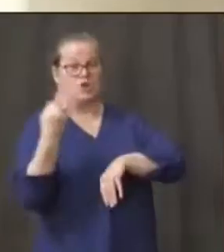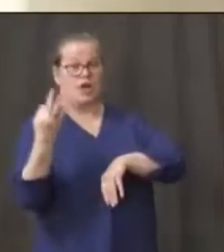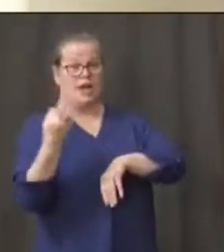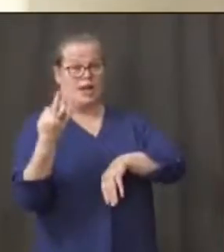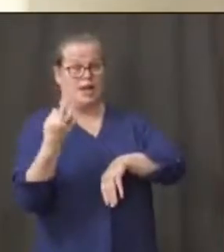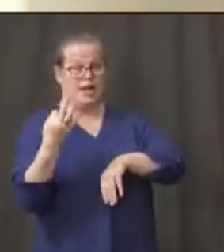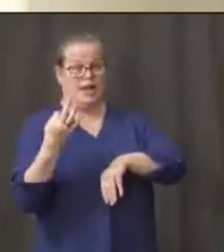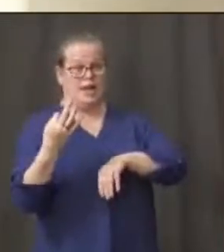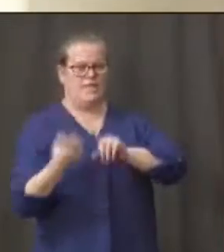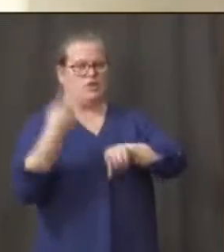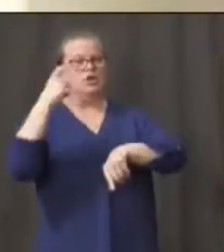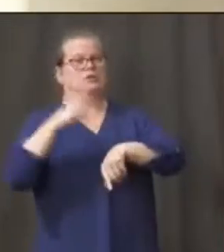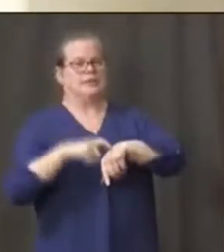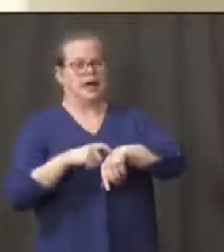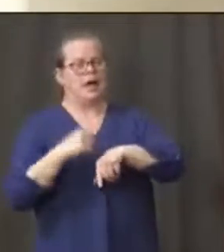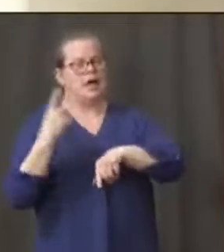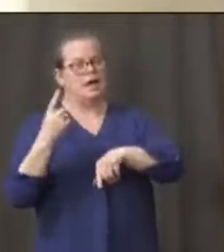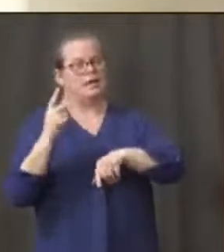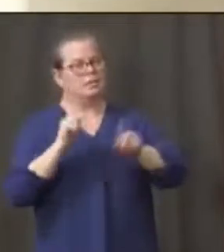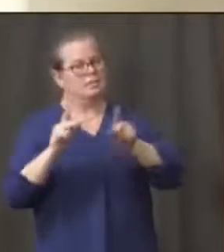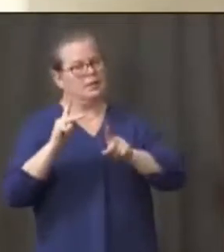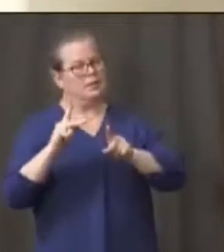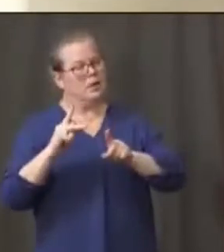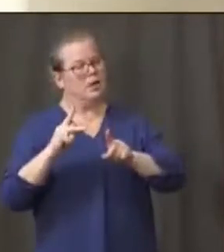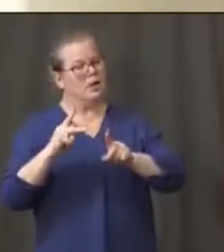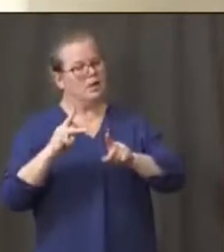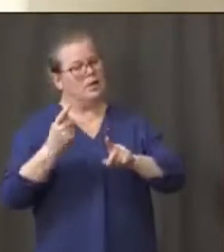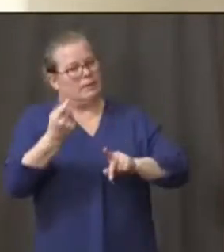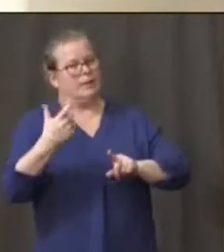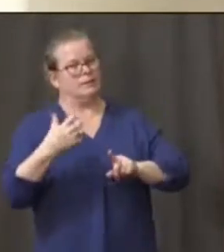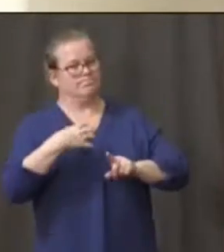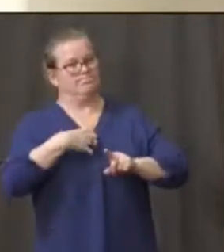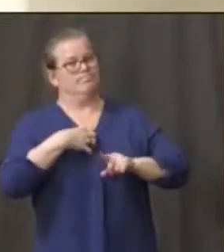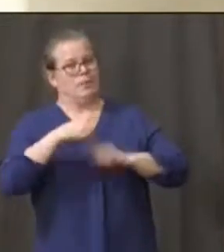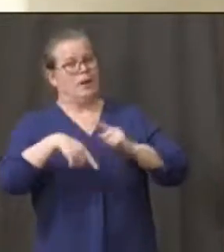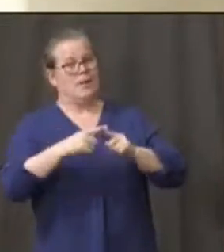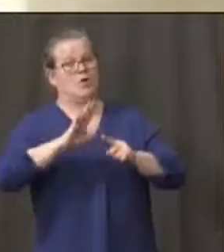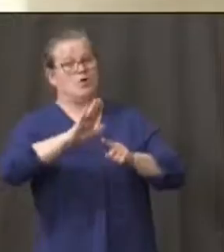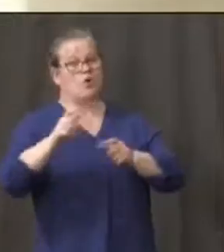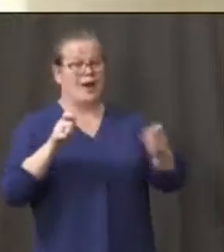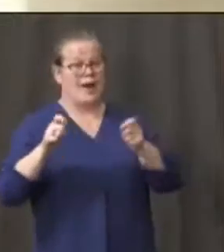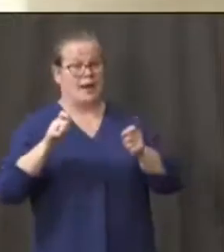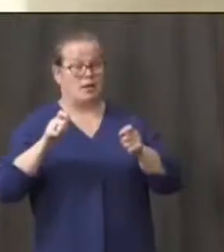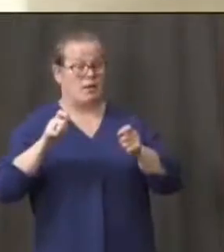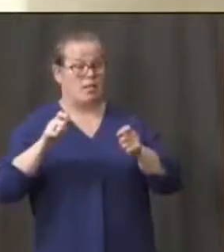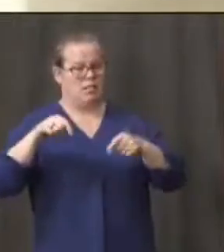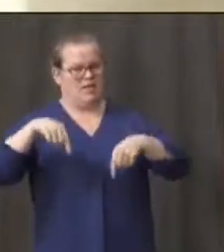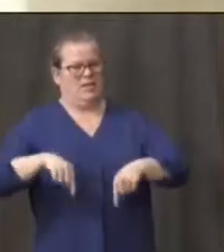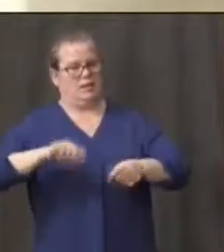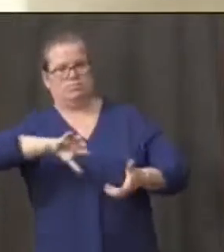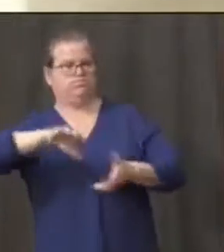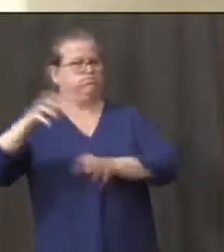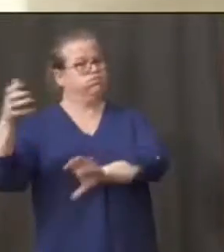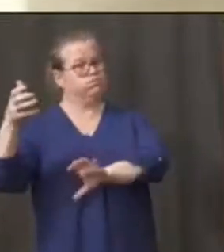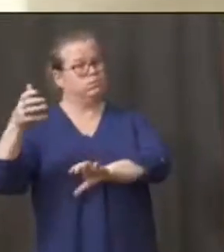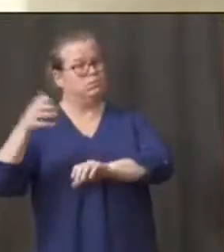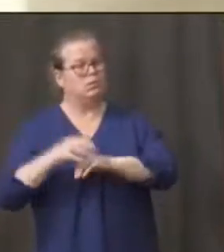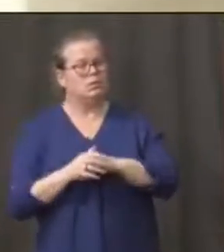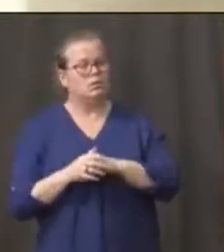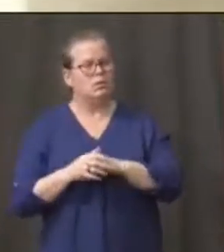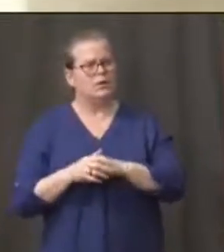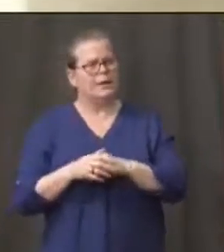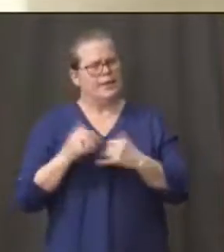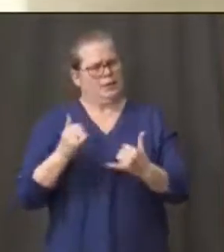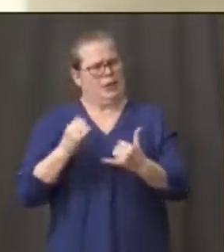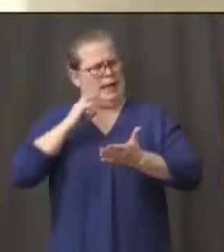about your handling of the crisis. And then today I'm seeing some opposition among a couple